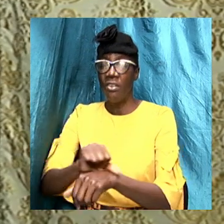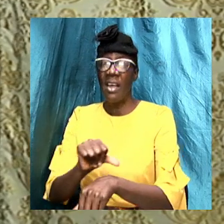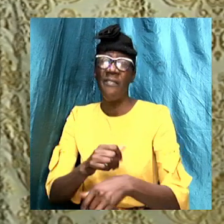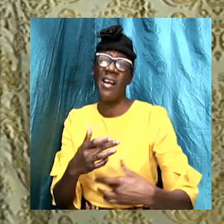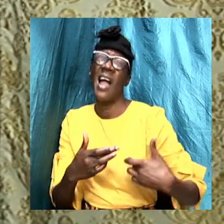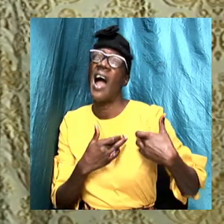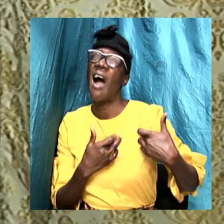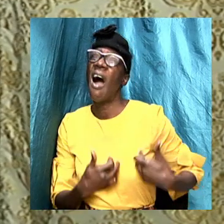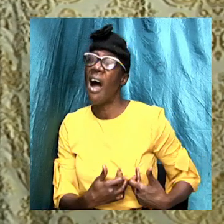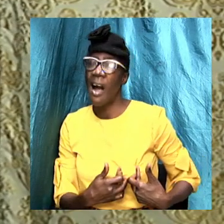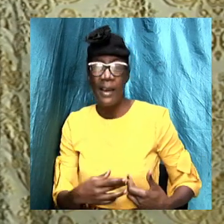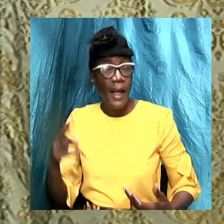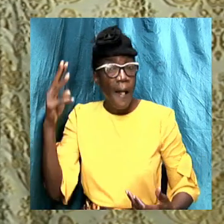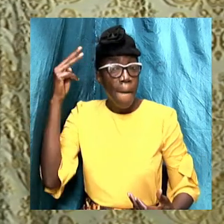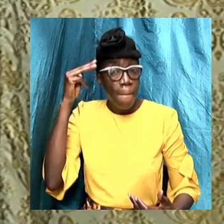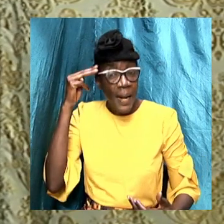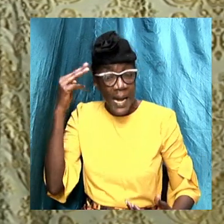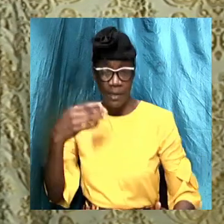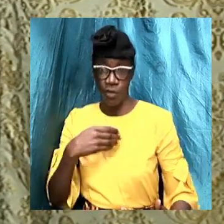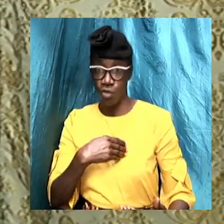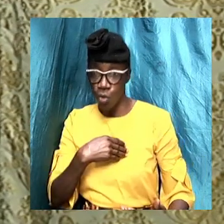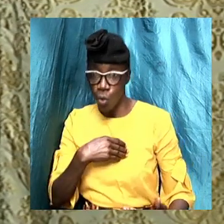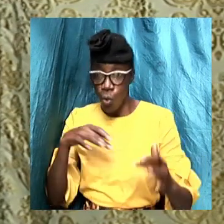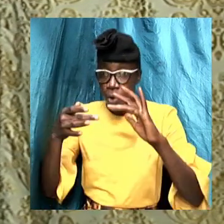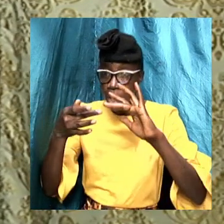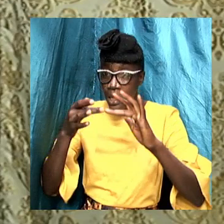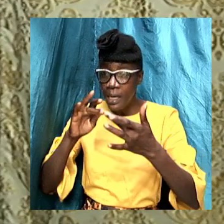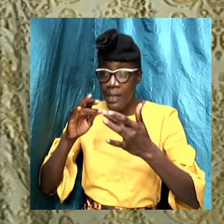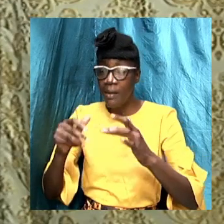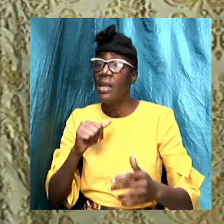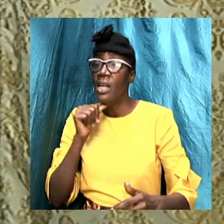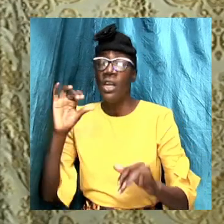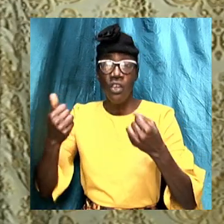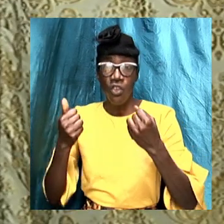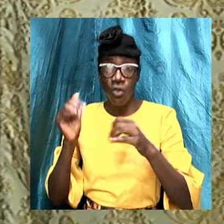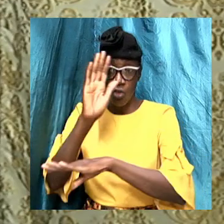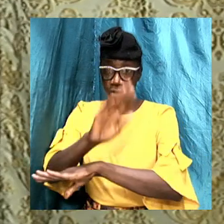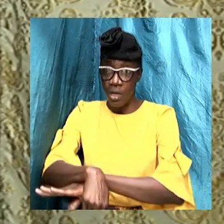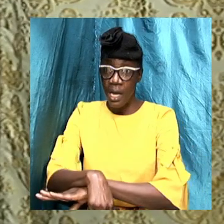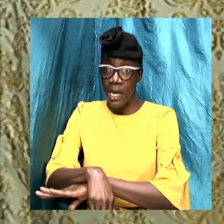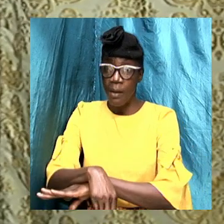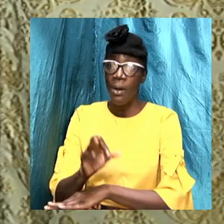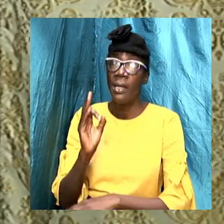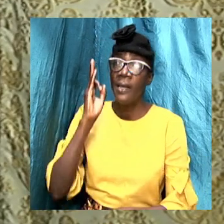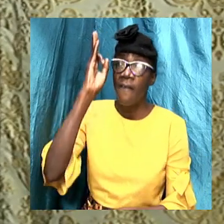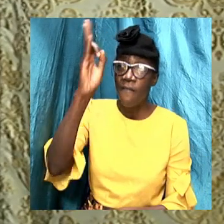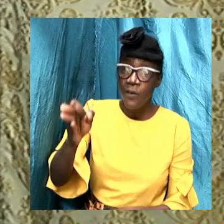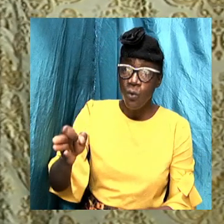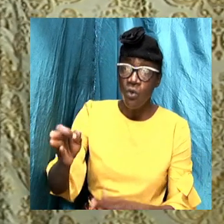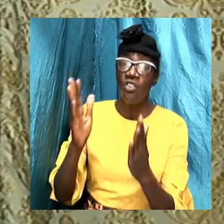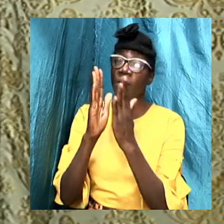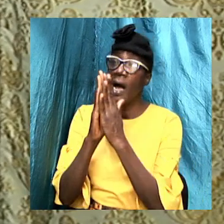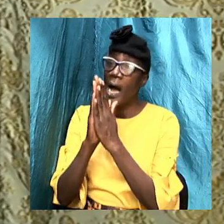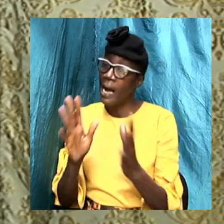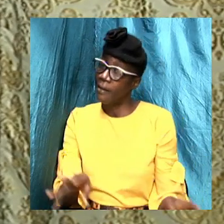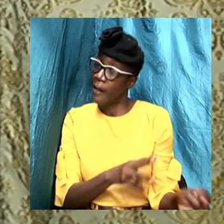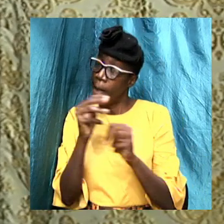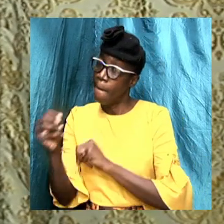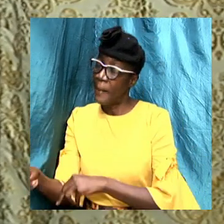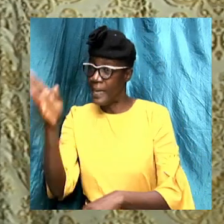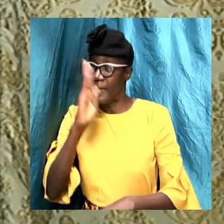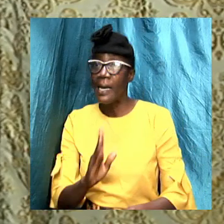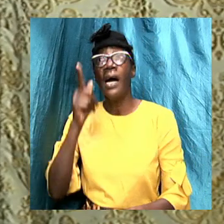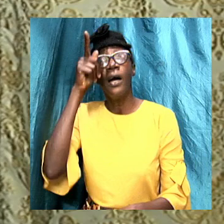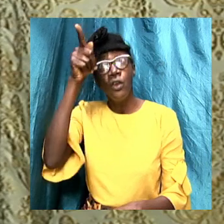every mind, every soul that tune in. Lord, not just tonight, but even in the future. We ask, mighty God, that you will